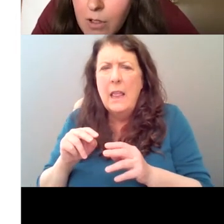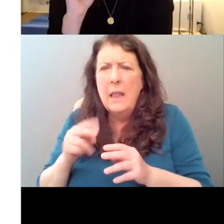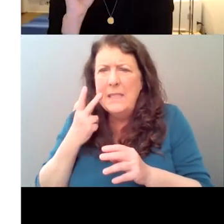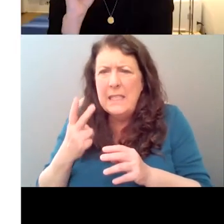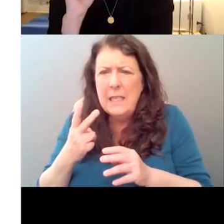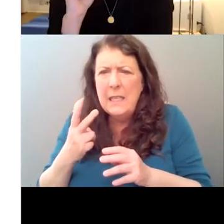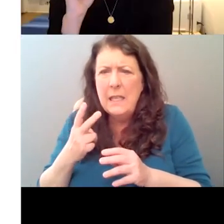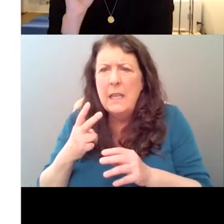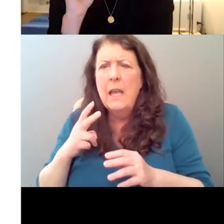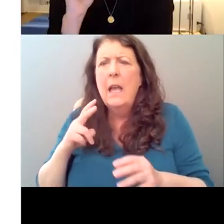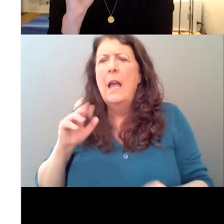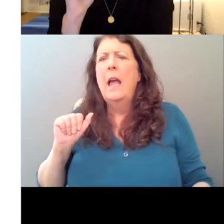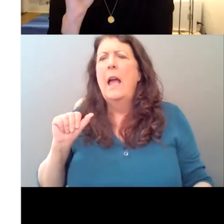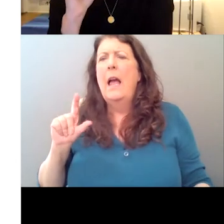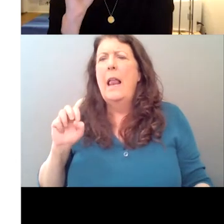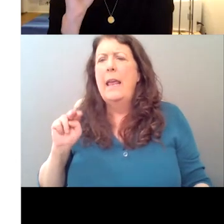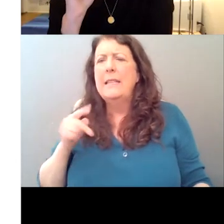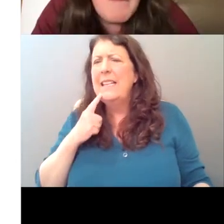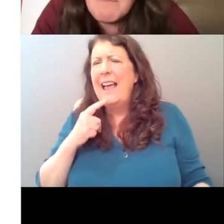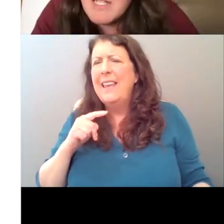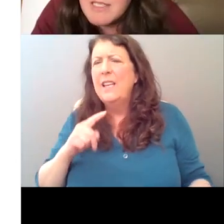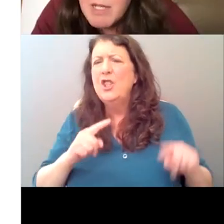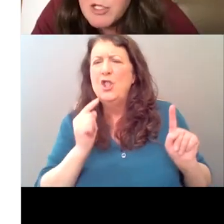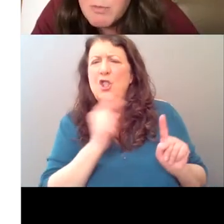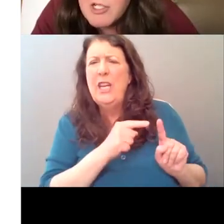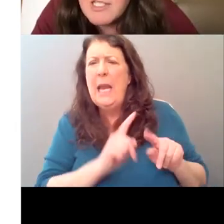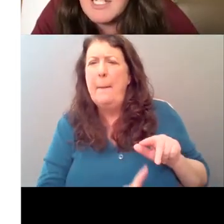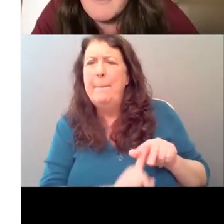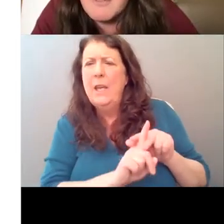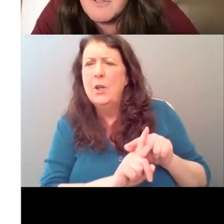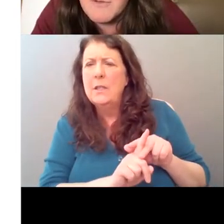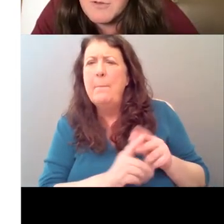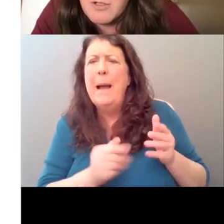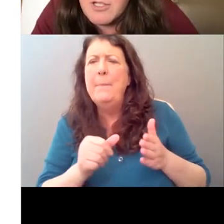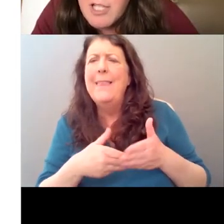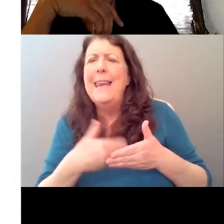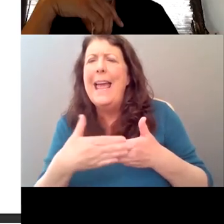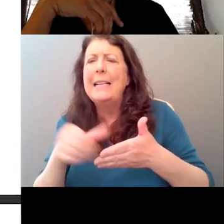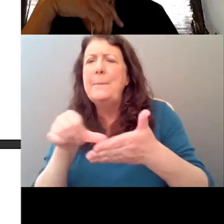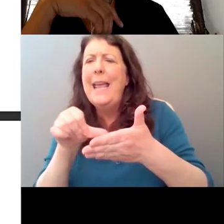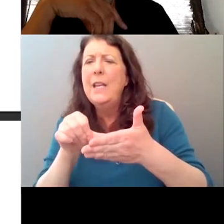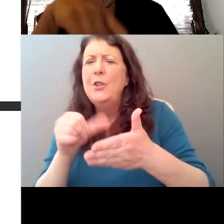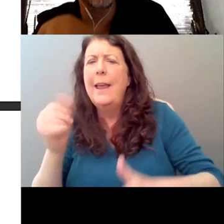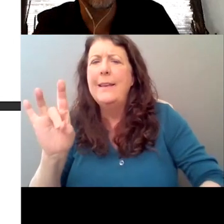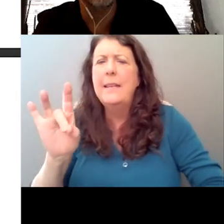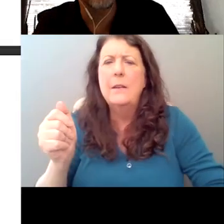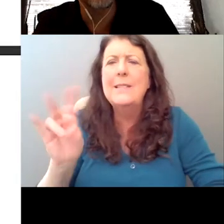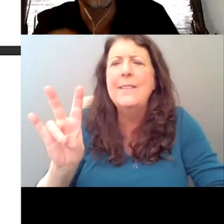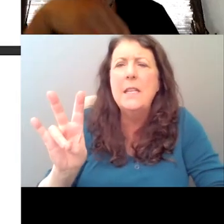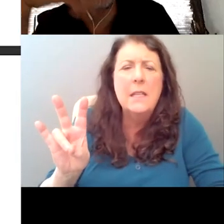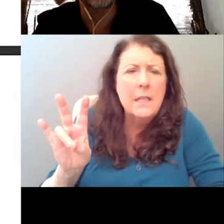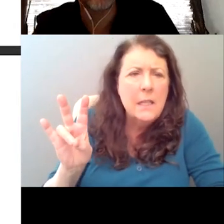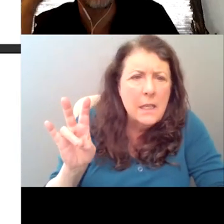I think she appears and we see. it might be, I think it might be the next page, page 18. Yeah. Yeah. Yeah.